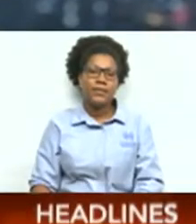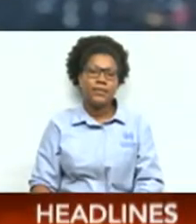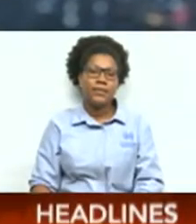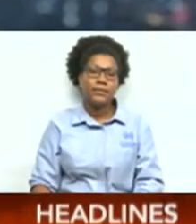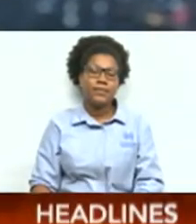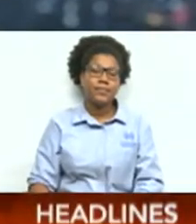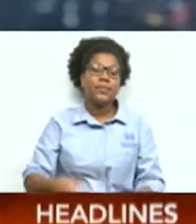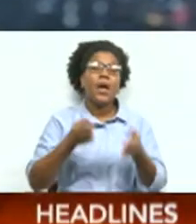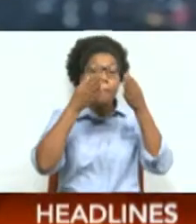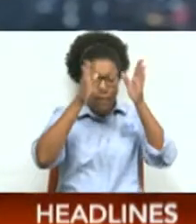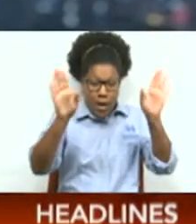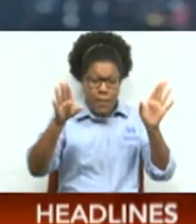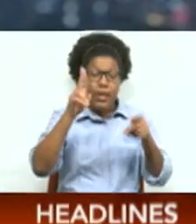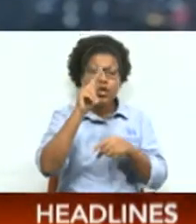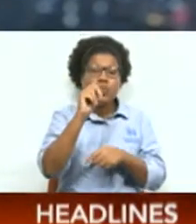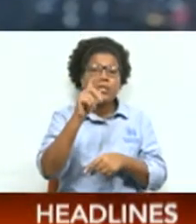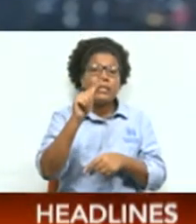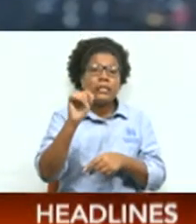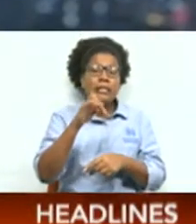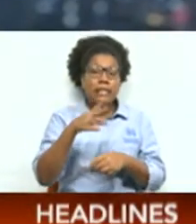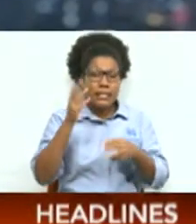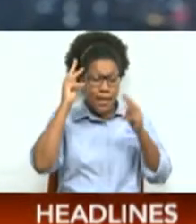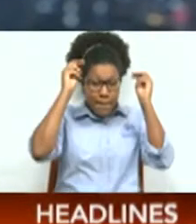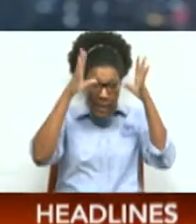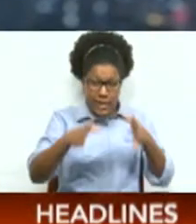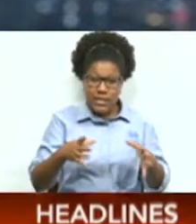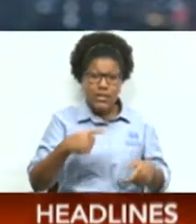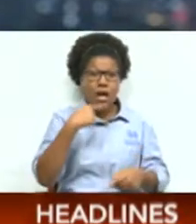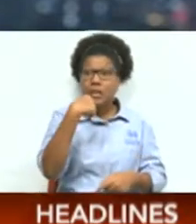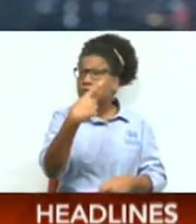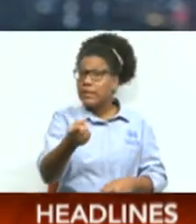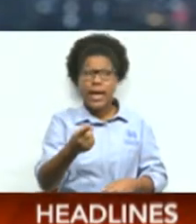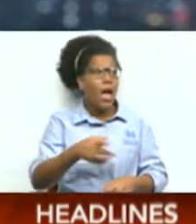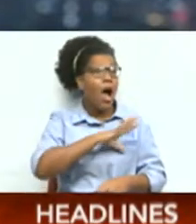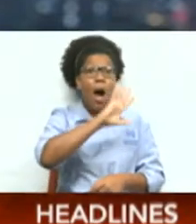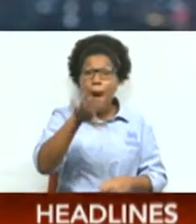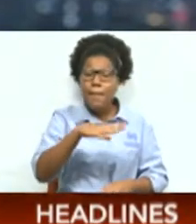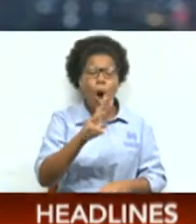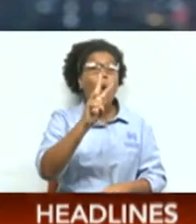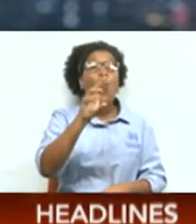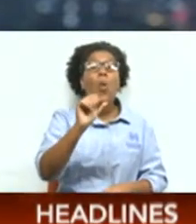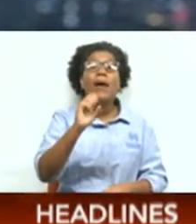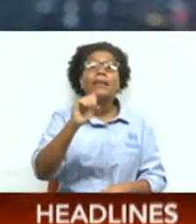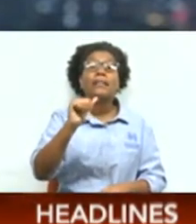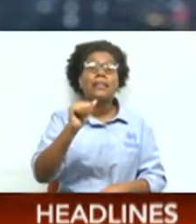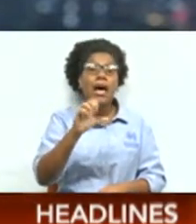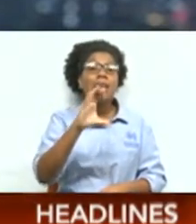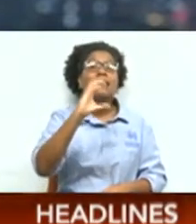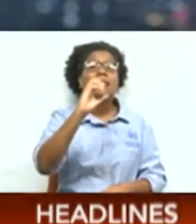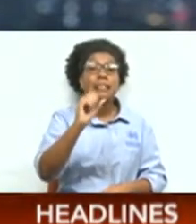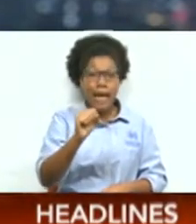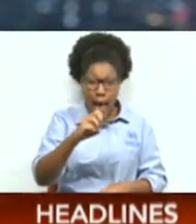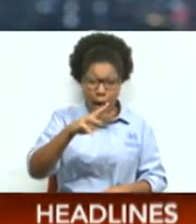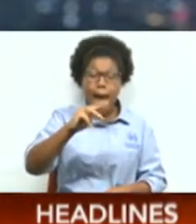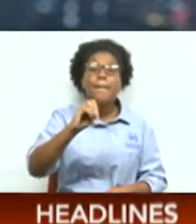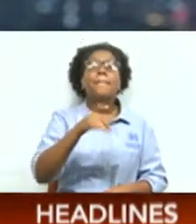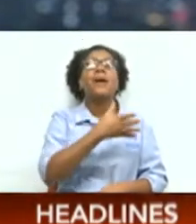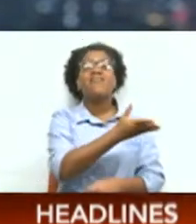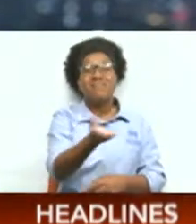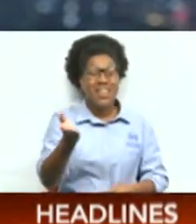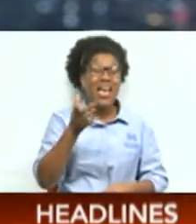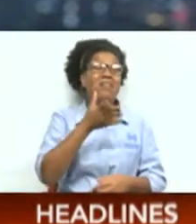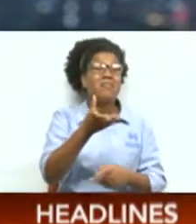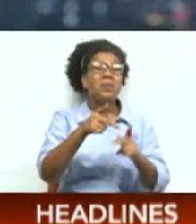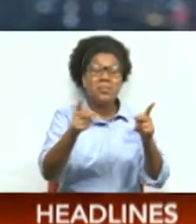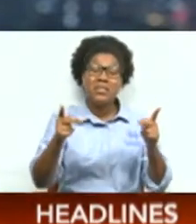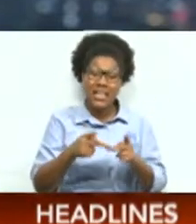Public Utilities Minister Marvin Gonzalez has blown the lid on a water trucking scam in the rural community of Mon Diablo, revealing that